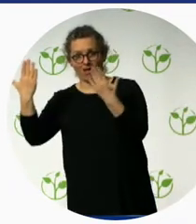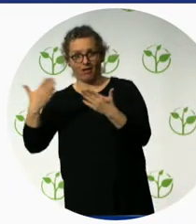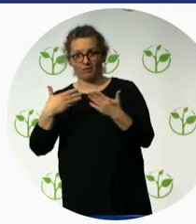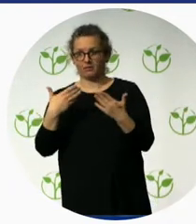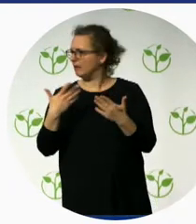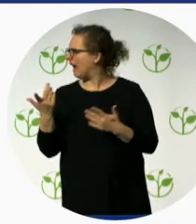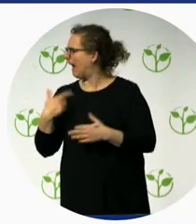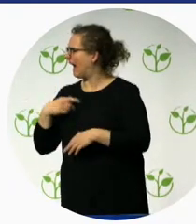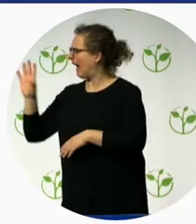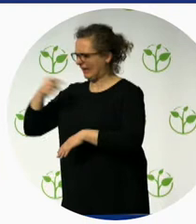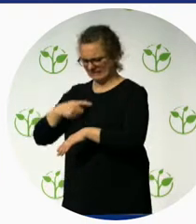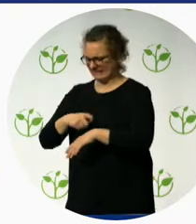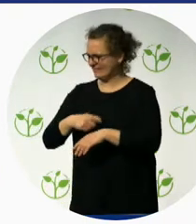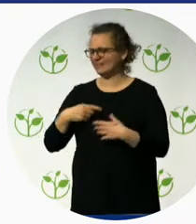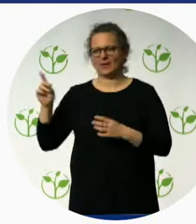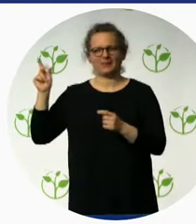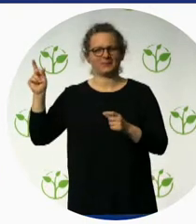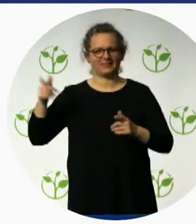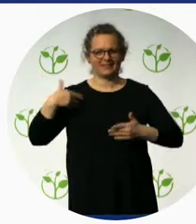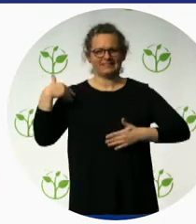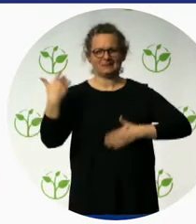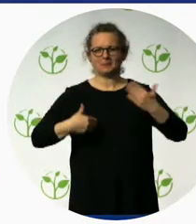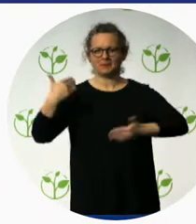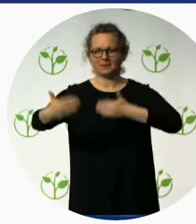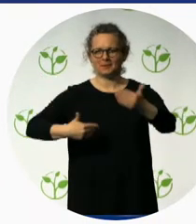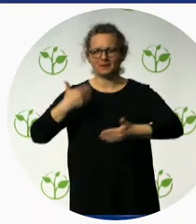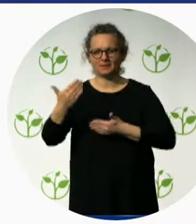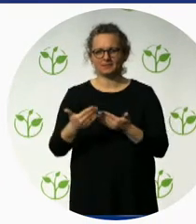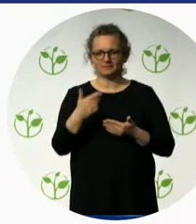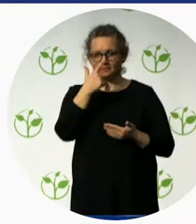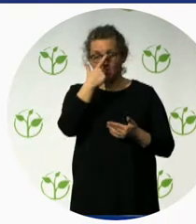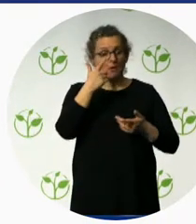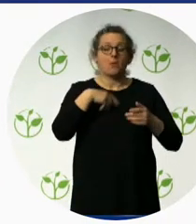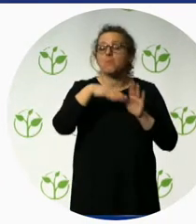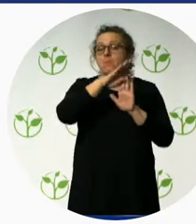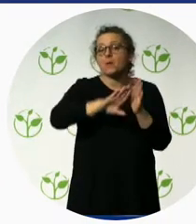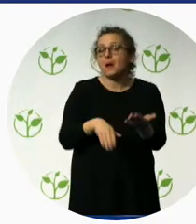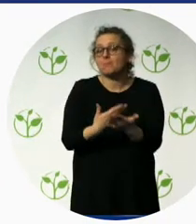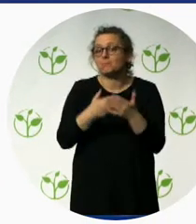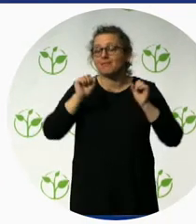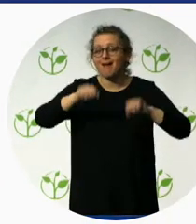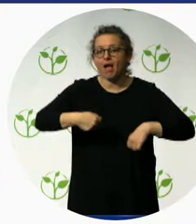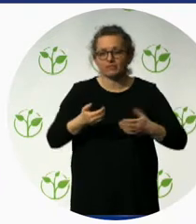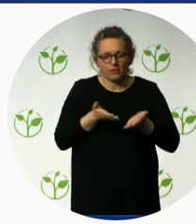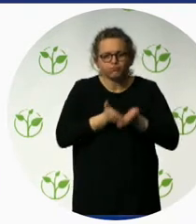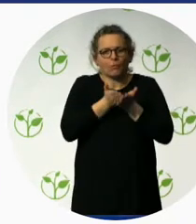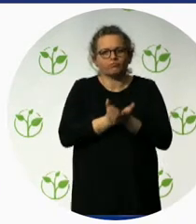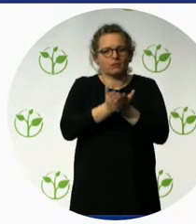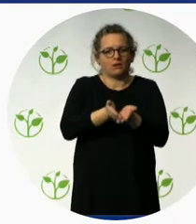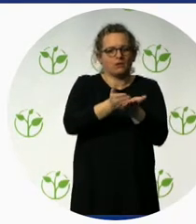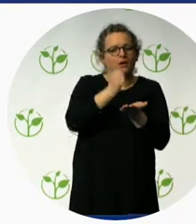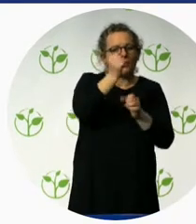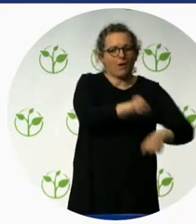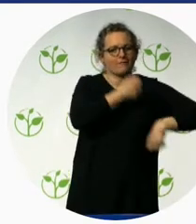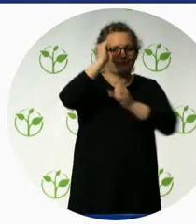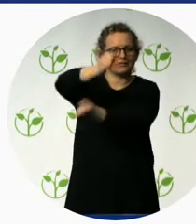So, we did the first ever rafting tour also for people with disabilities in India. And now we are grading rafting for the skiing trip first time in India